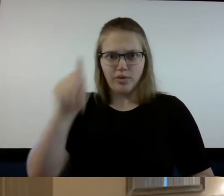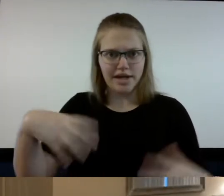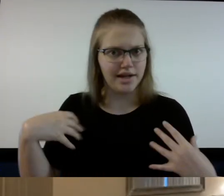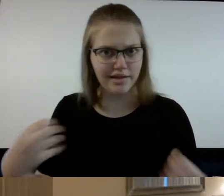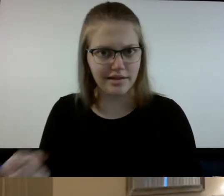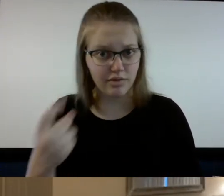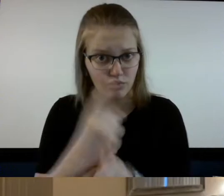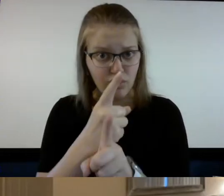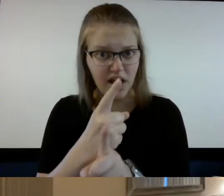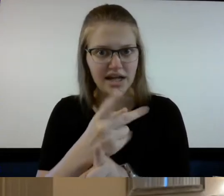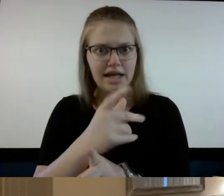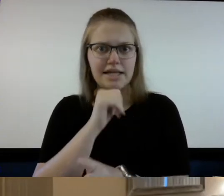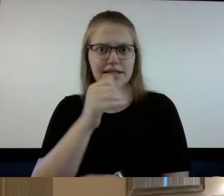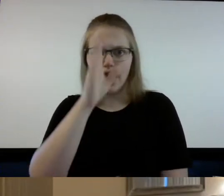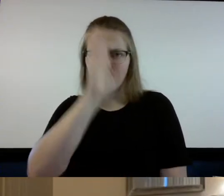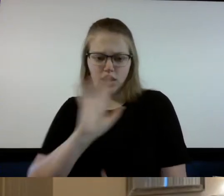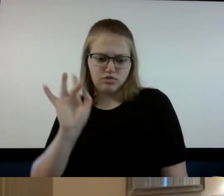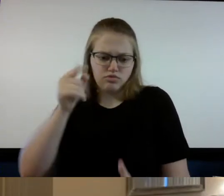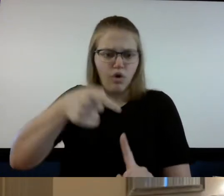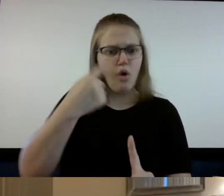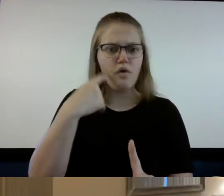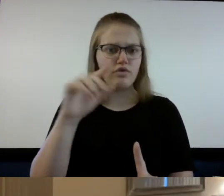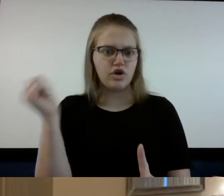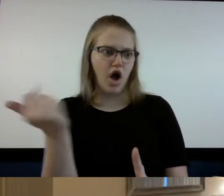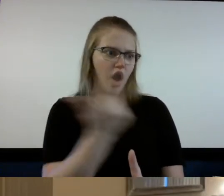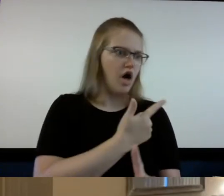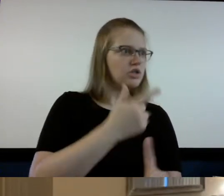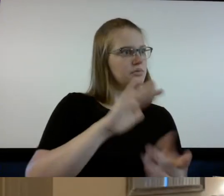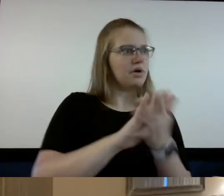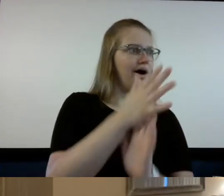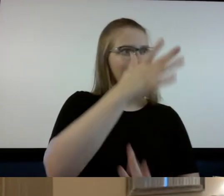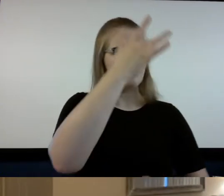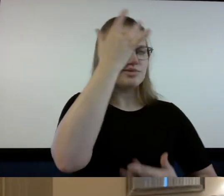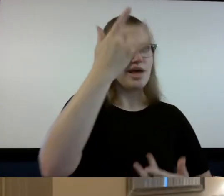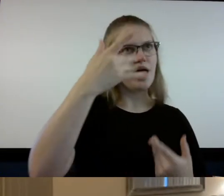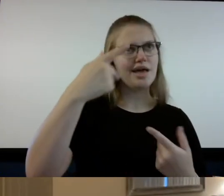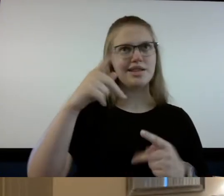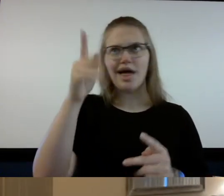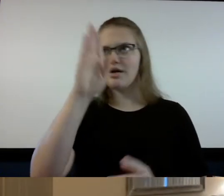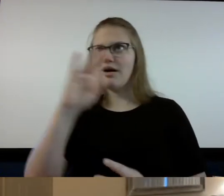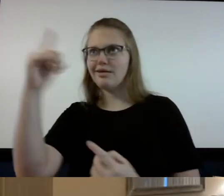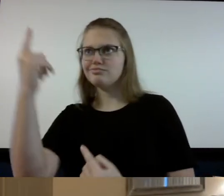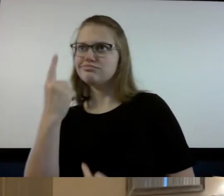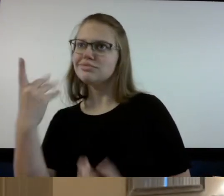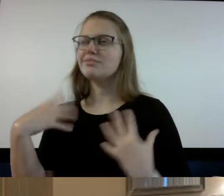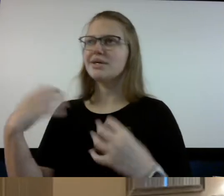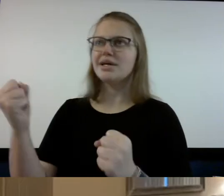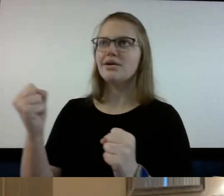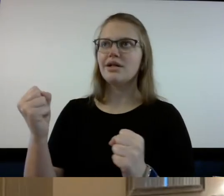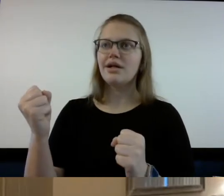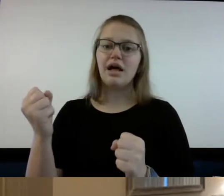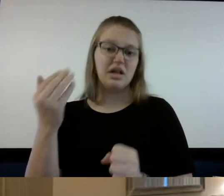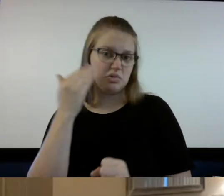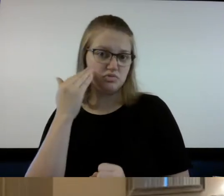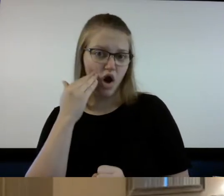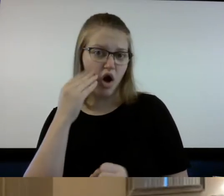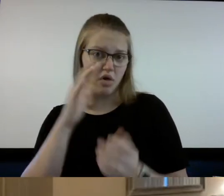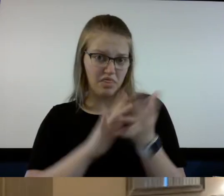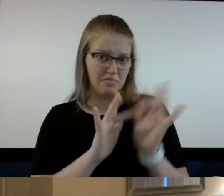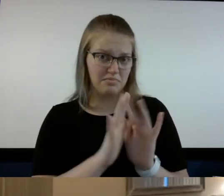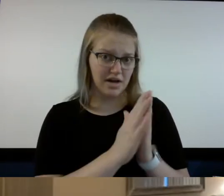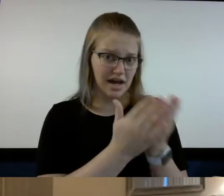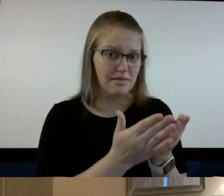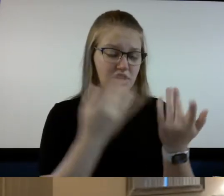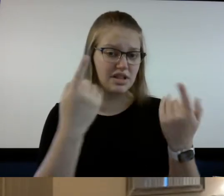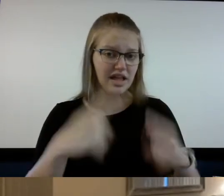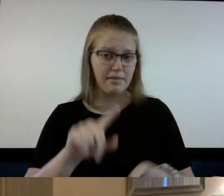to just go around healing christians he left john the baptist in in prison there's there's incidents when